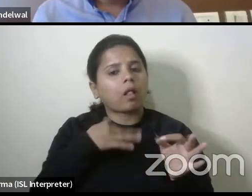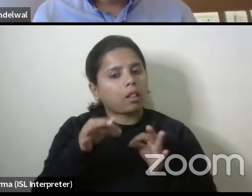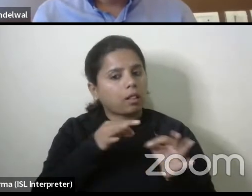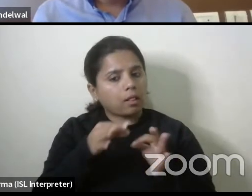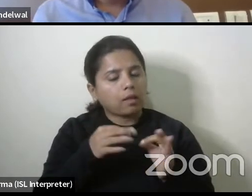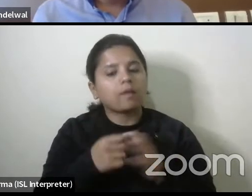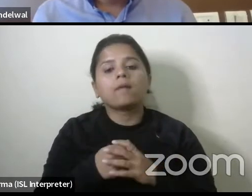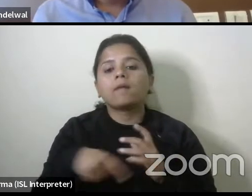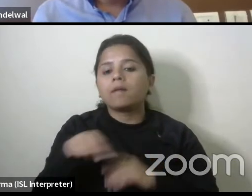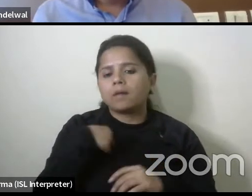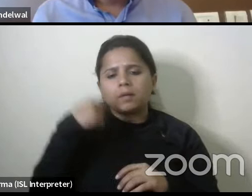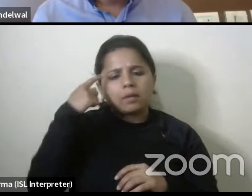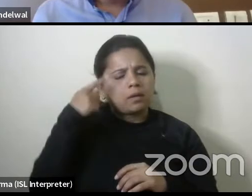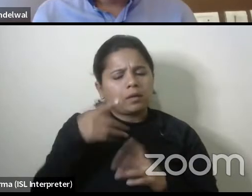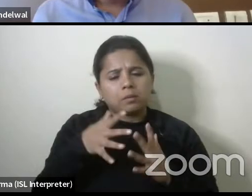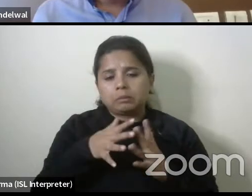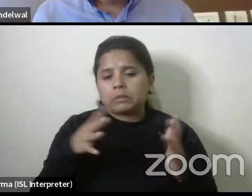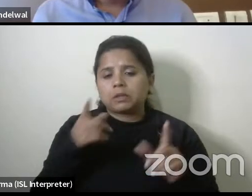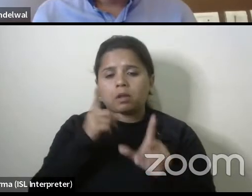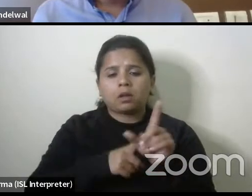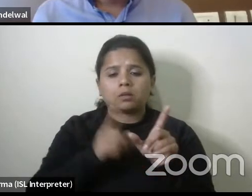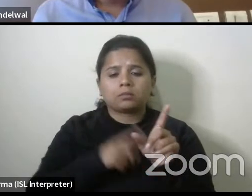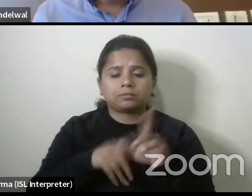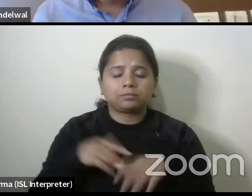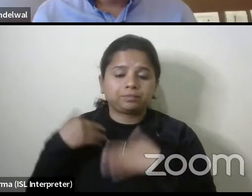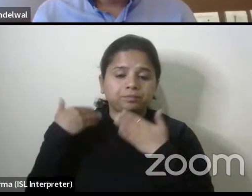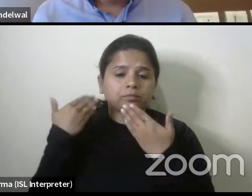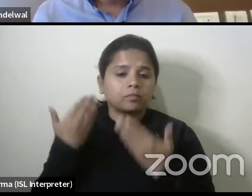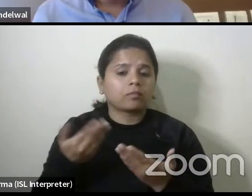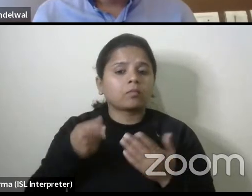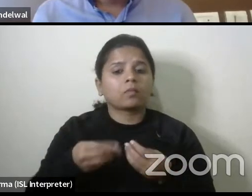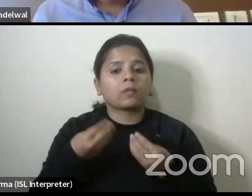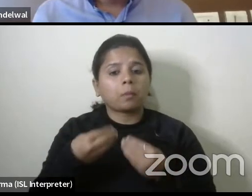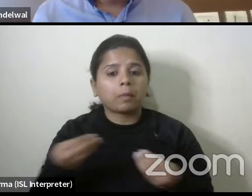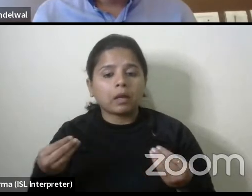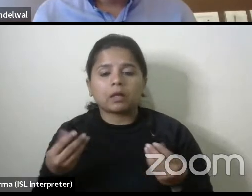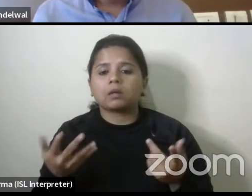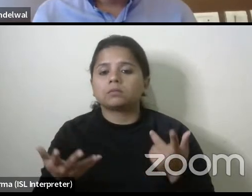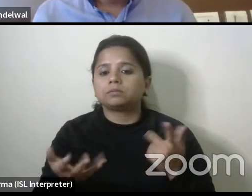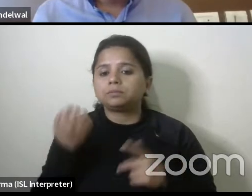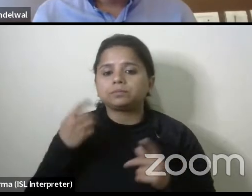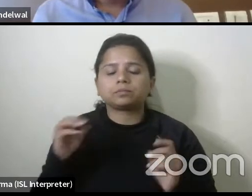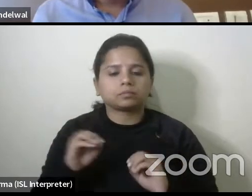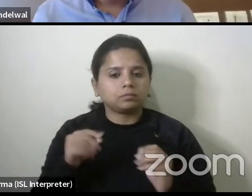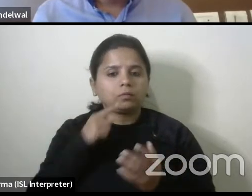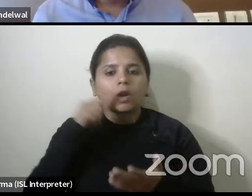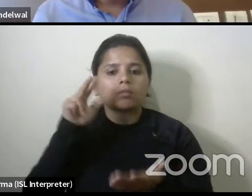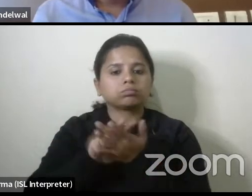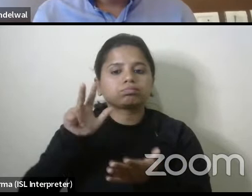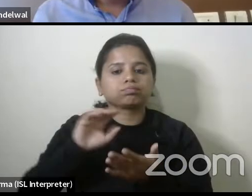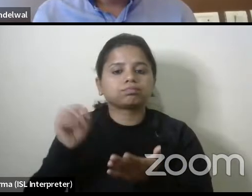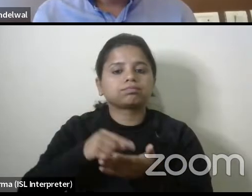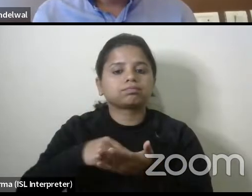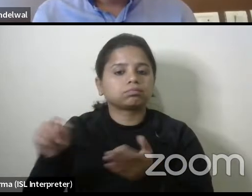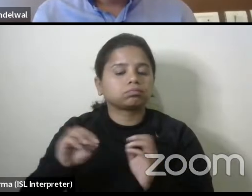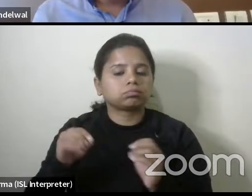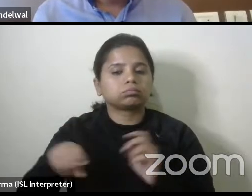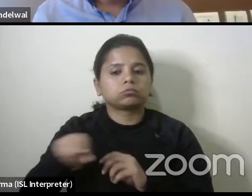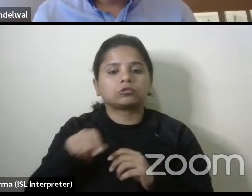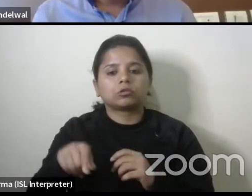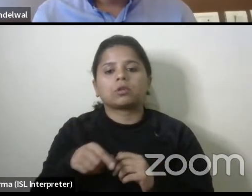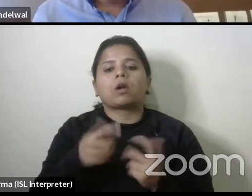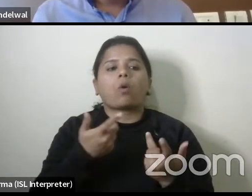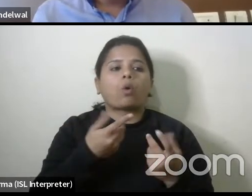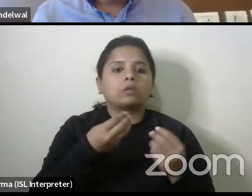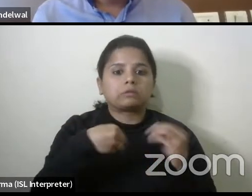uh it it took so many years simply because the materials would not get uh approved and you know uh getting market rates some of